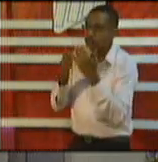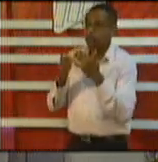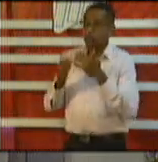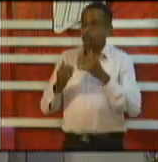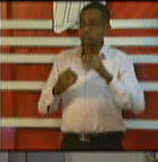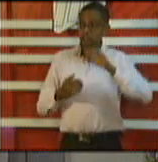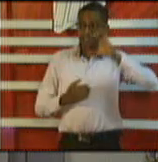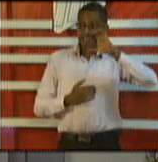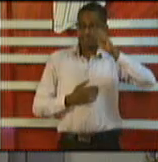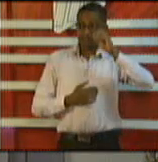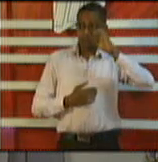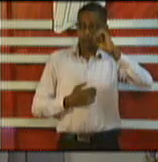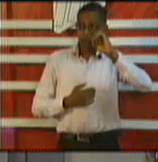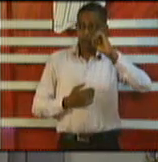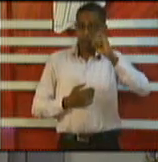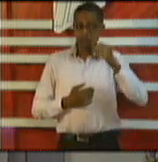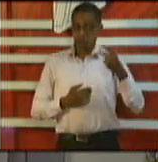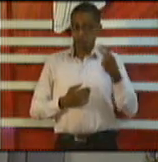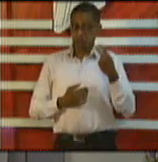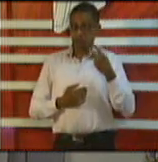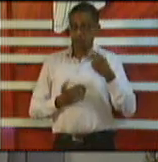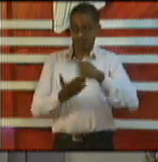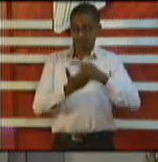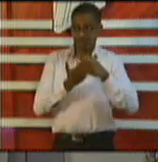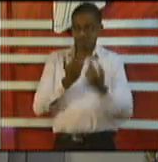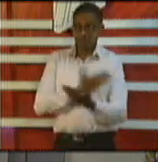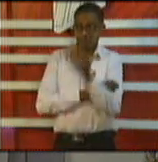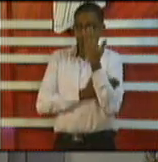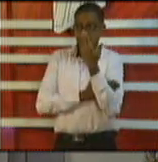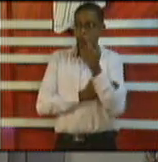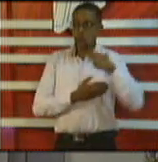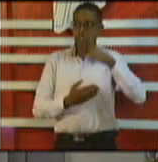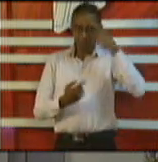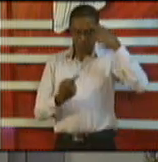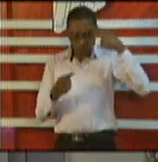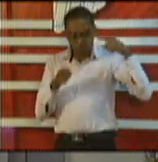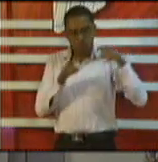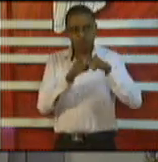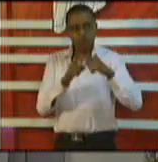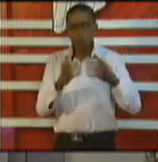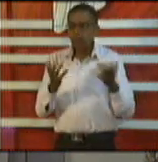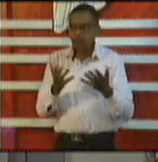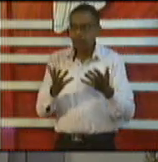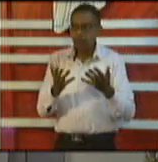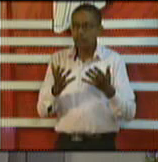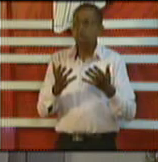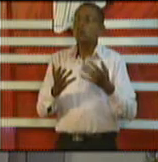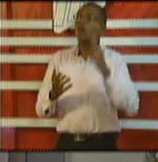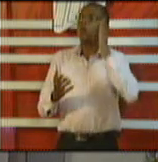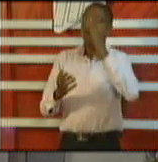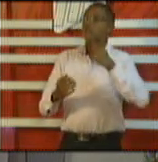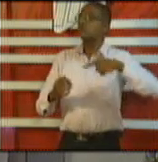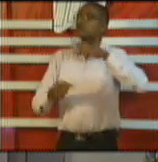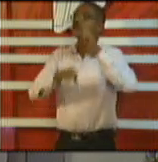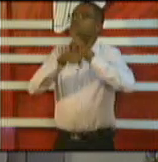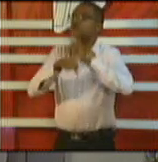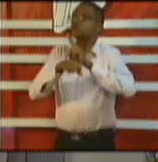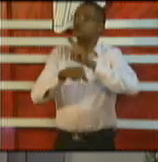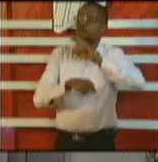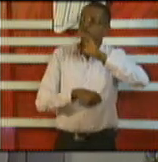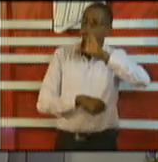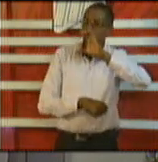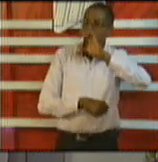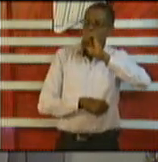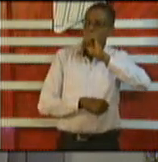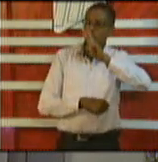and we have agreed upon moving forward is that we'll be using the Coover hospital as a quarantine